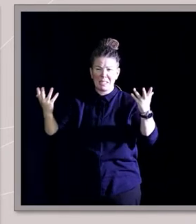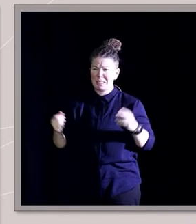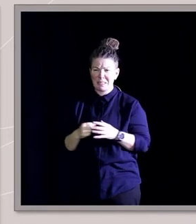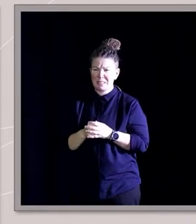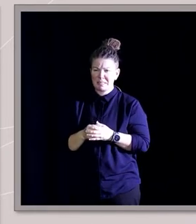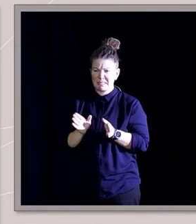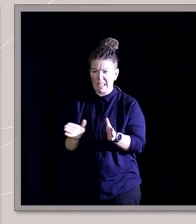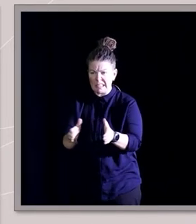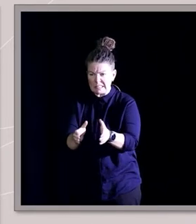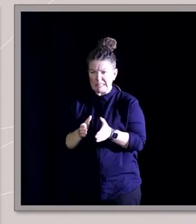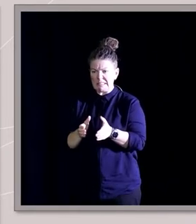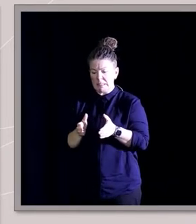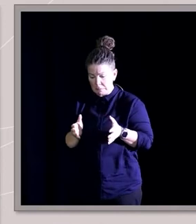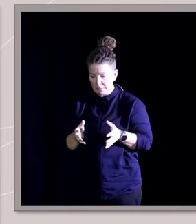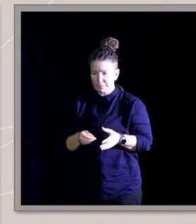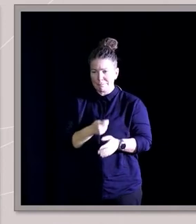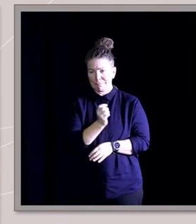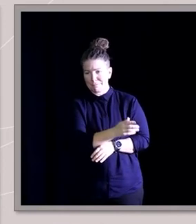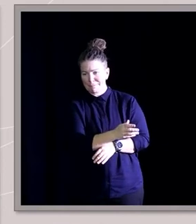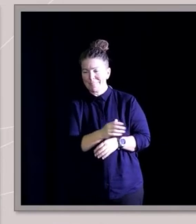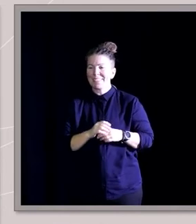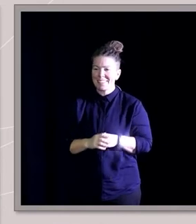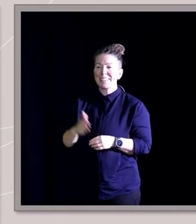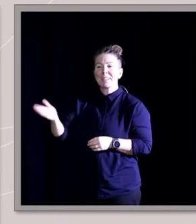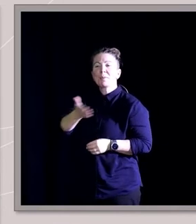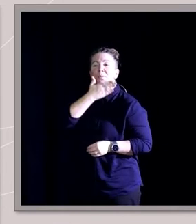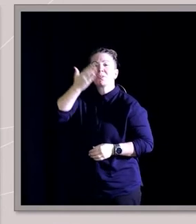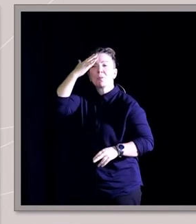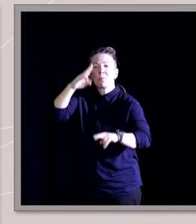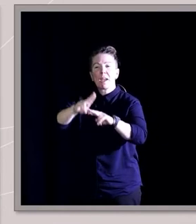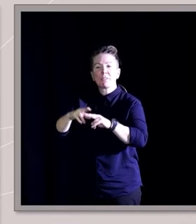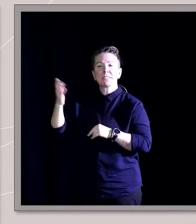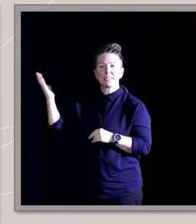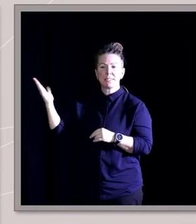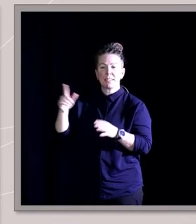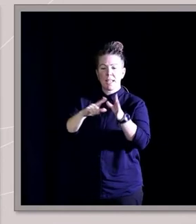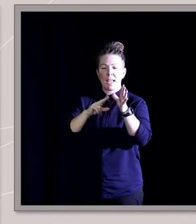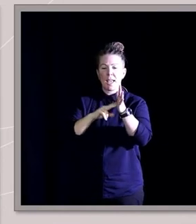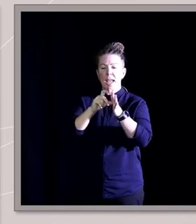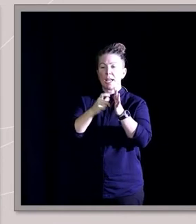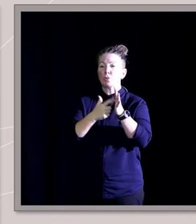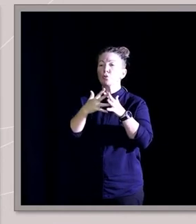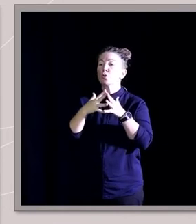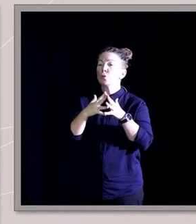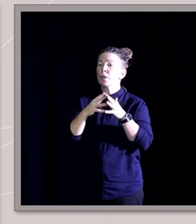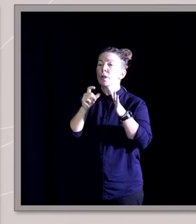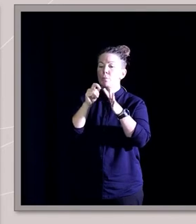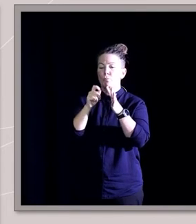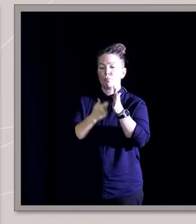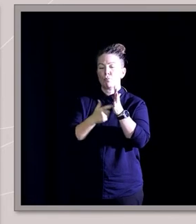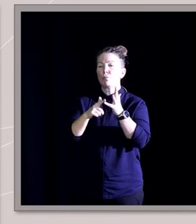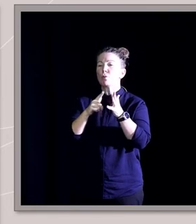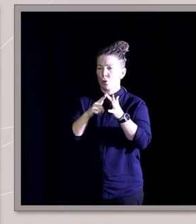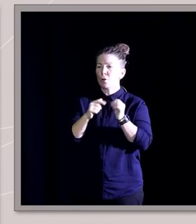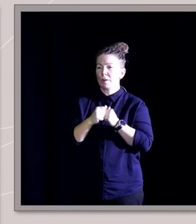forceps, these two beautiful parents, Andrew and Prue Tilly, brought me home to